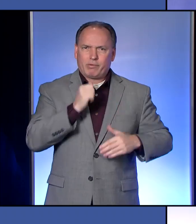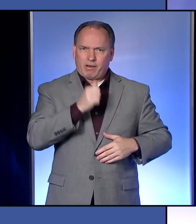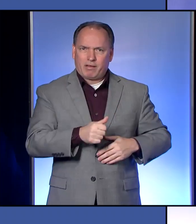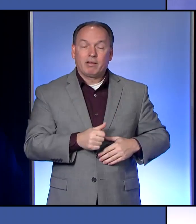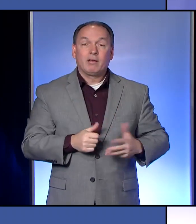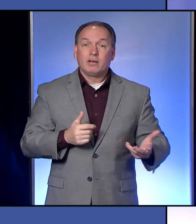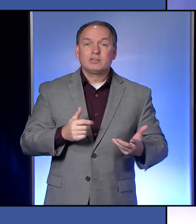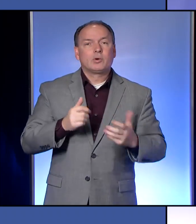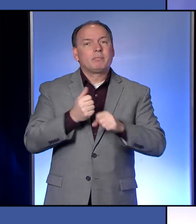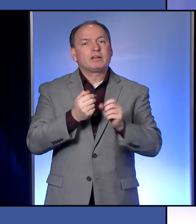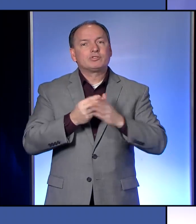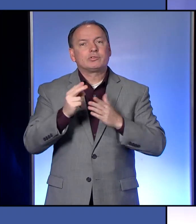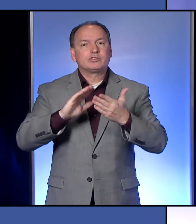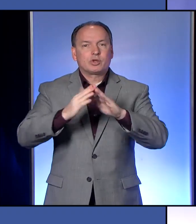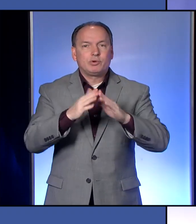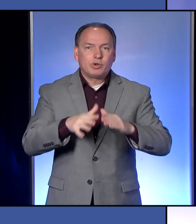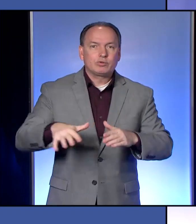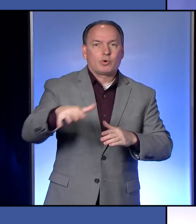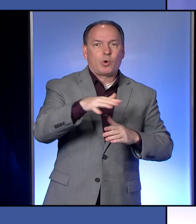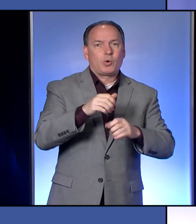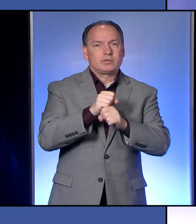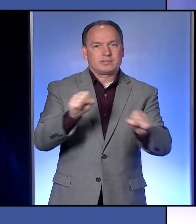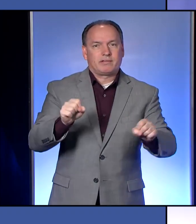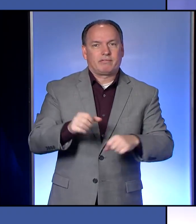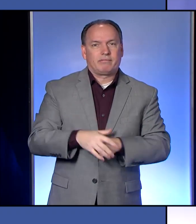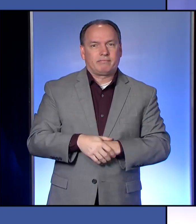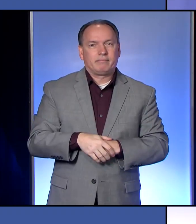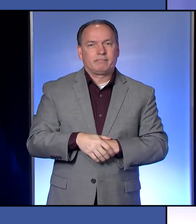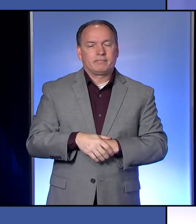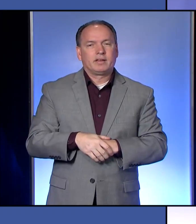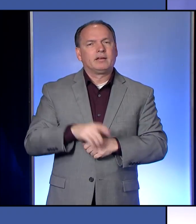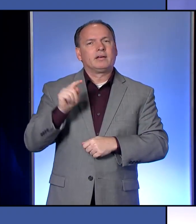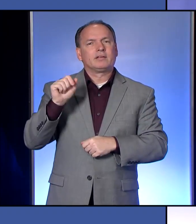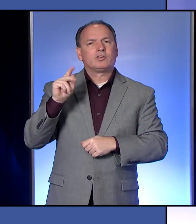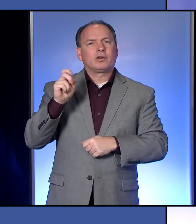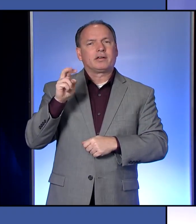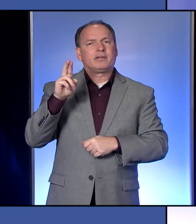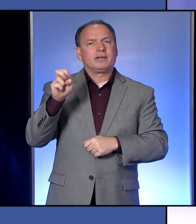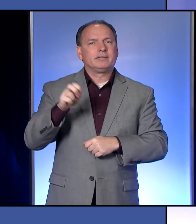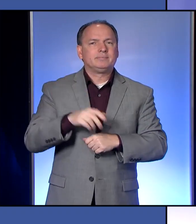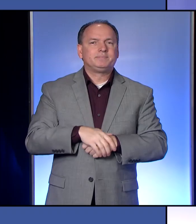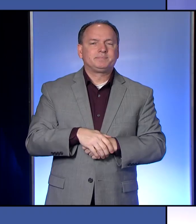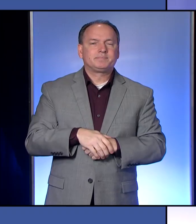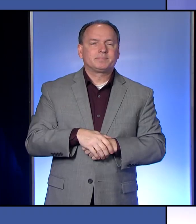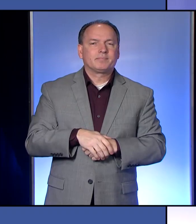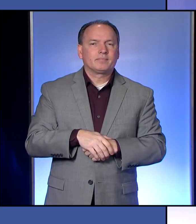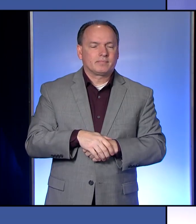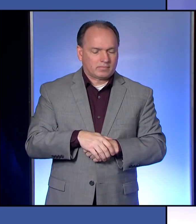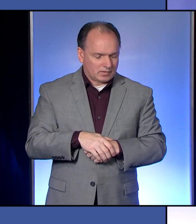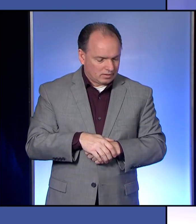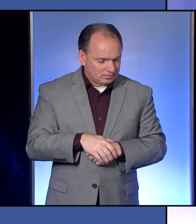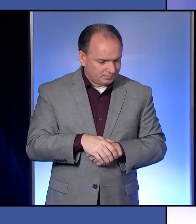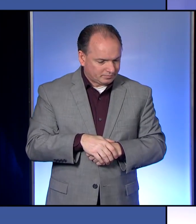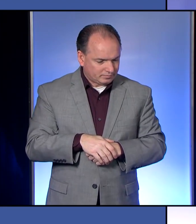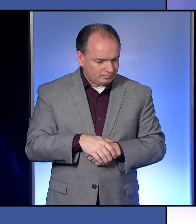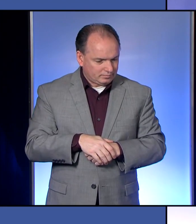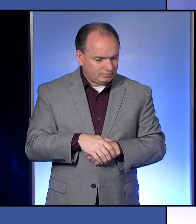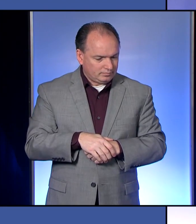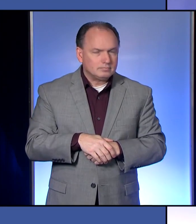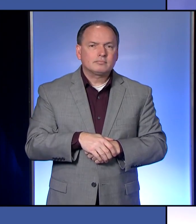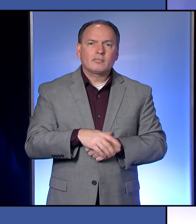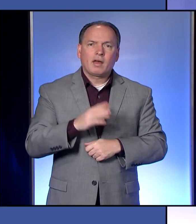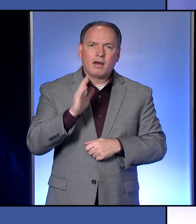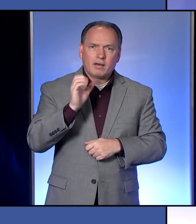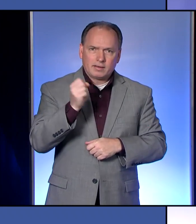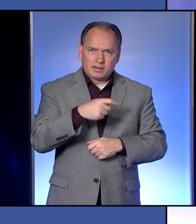that our community as a whole is safe. Talk Erie. Thanks. Yes. Just to kind of follow up on